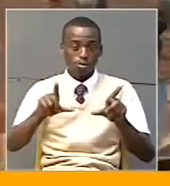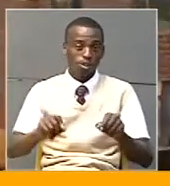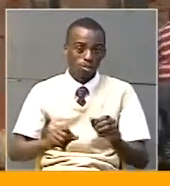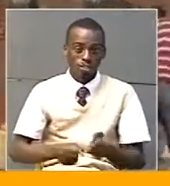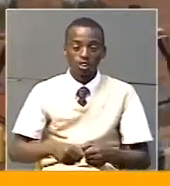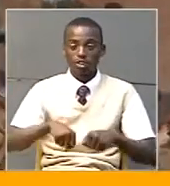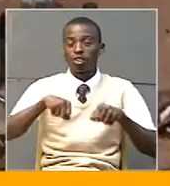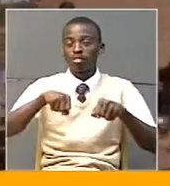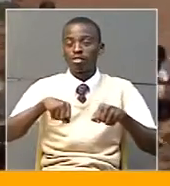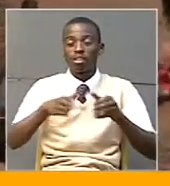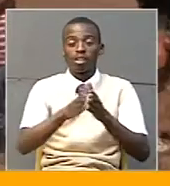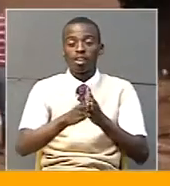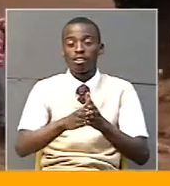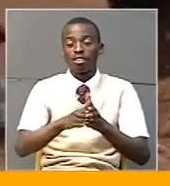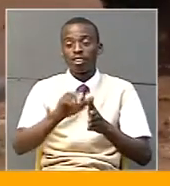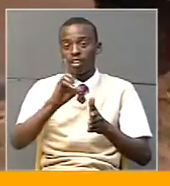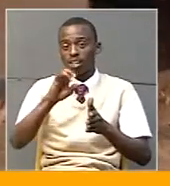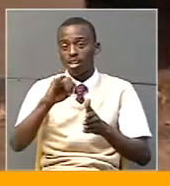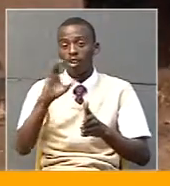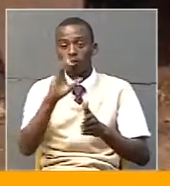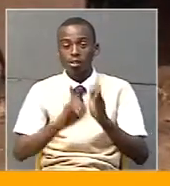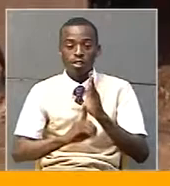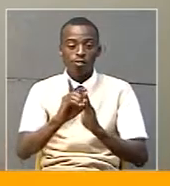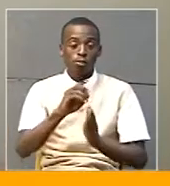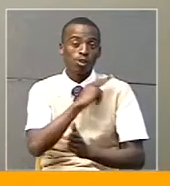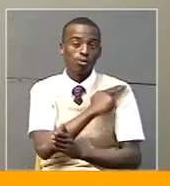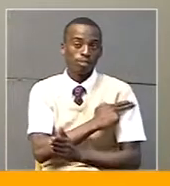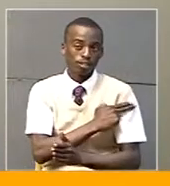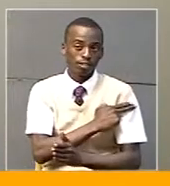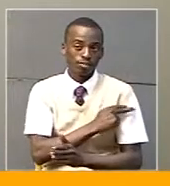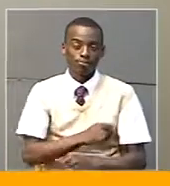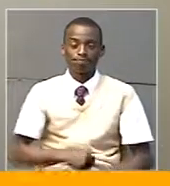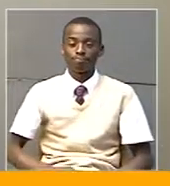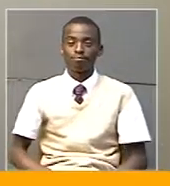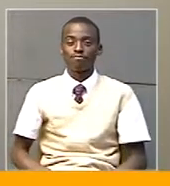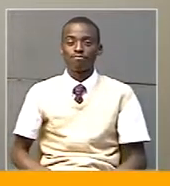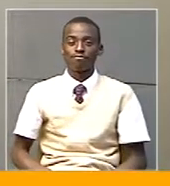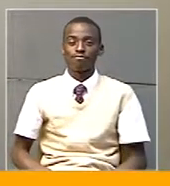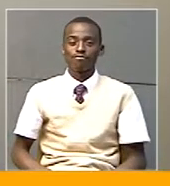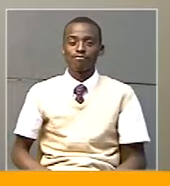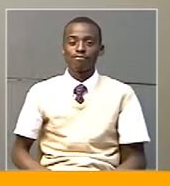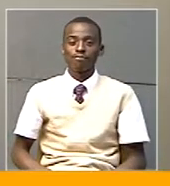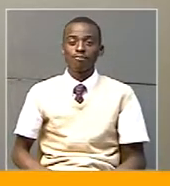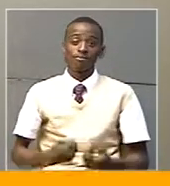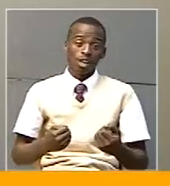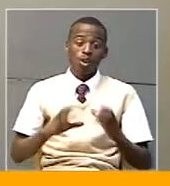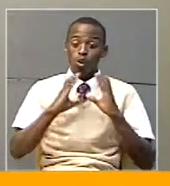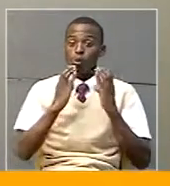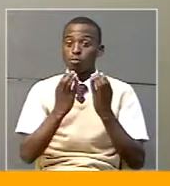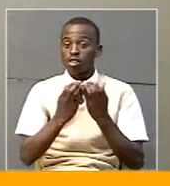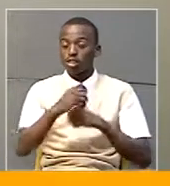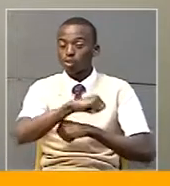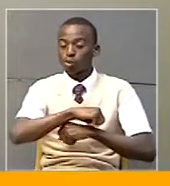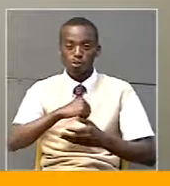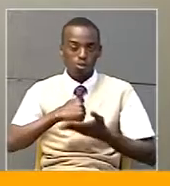Christine Bamali, and Arijoli Diana, the community development officer. Why the dream of having a community technical school is to